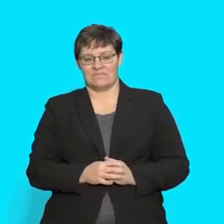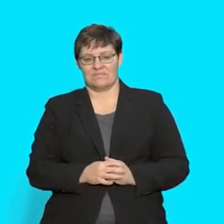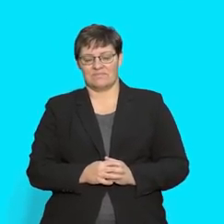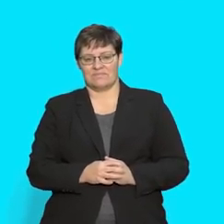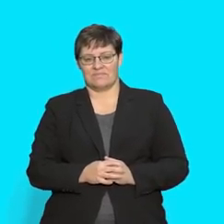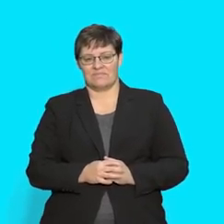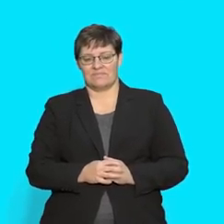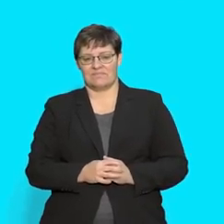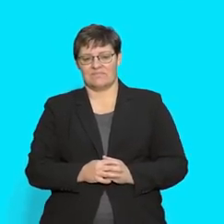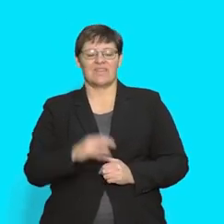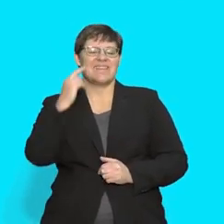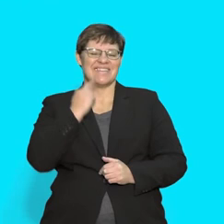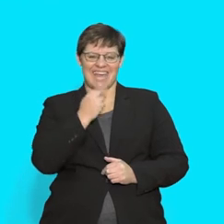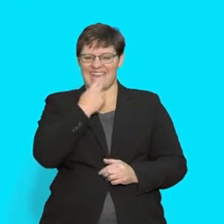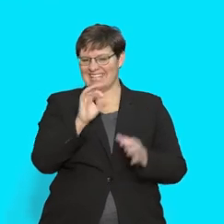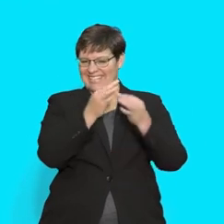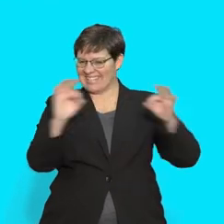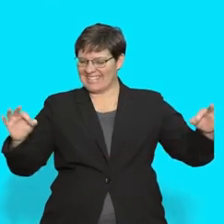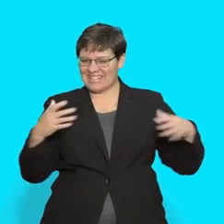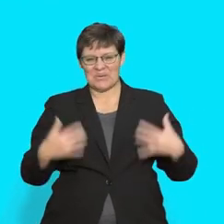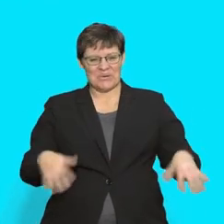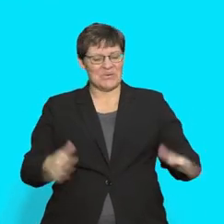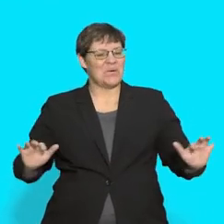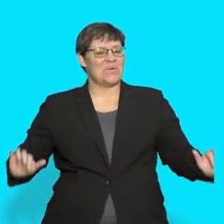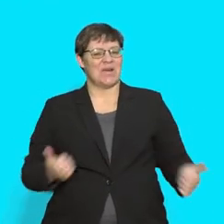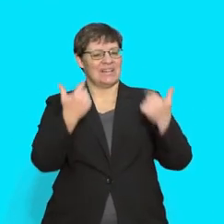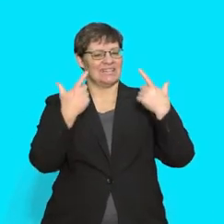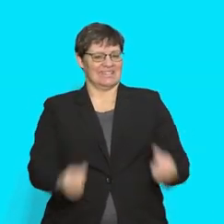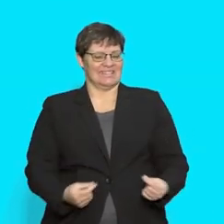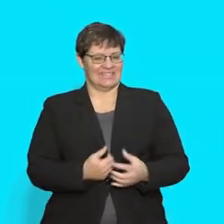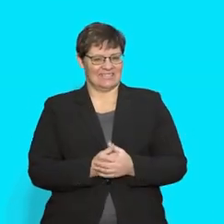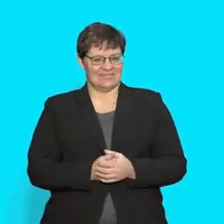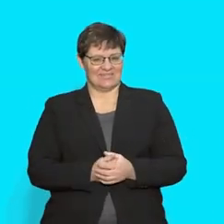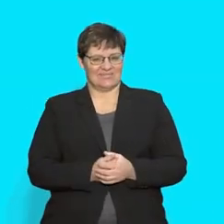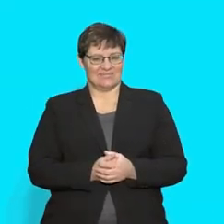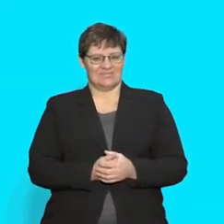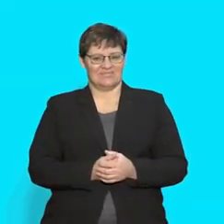Lovely sentences! Well done! Well